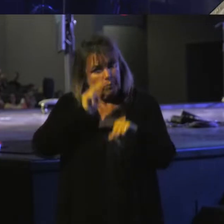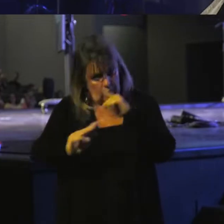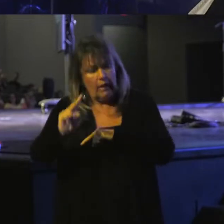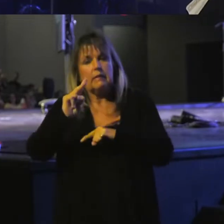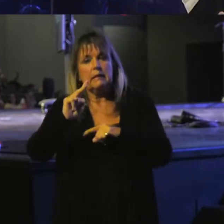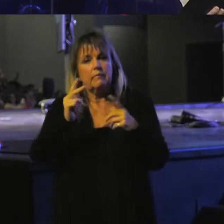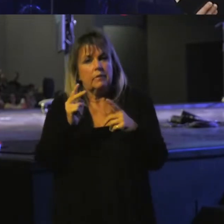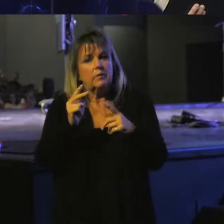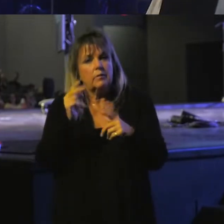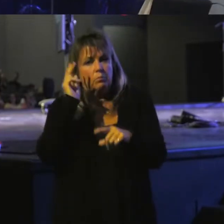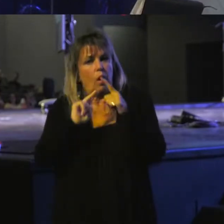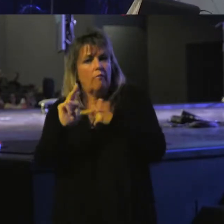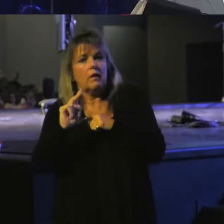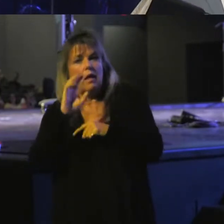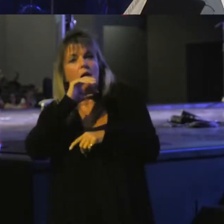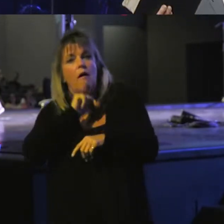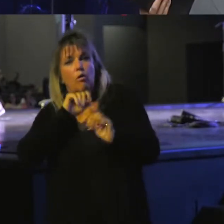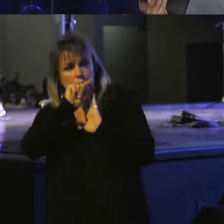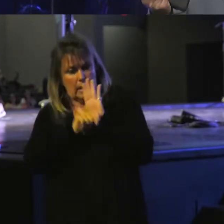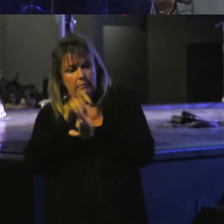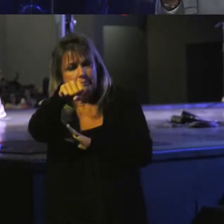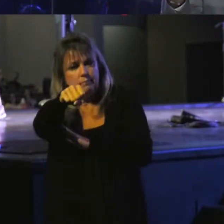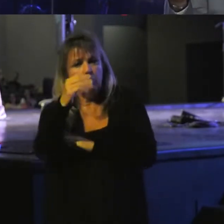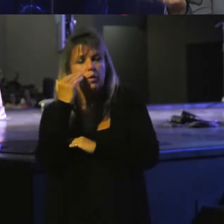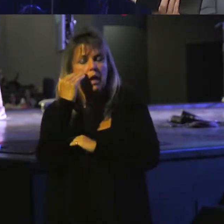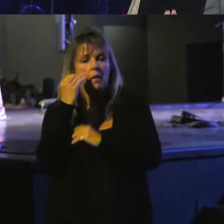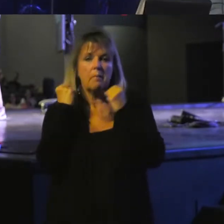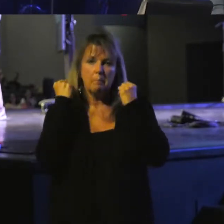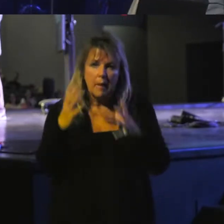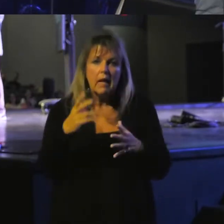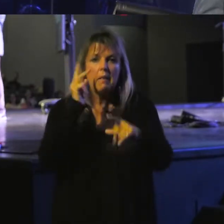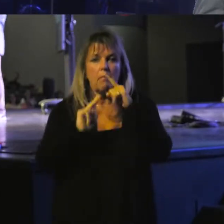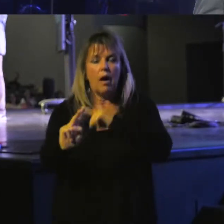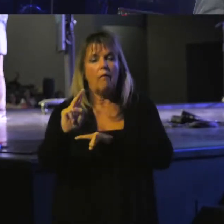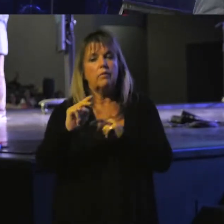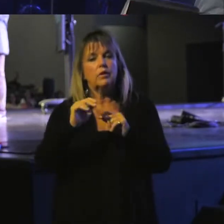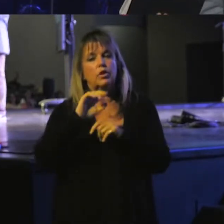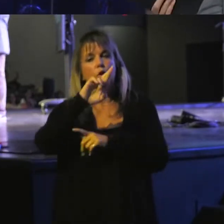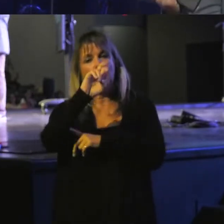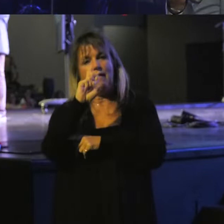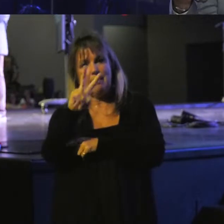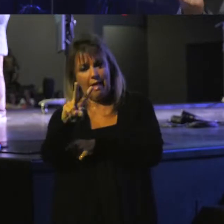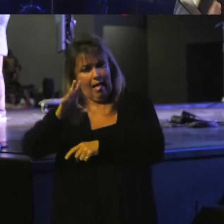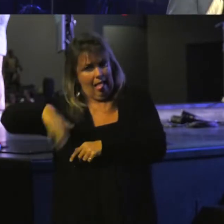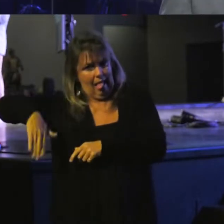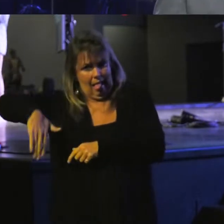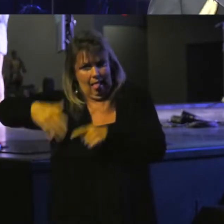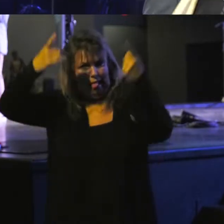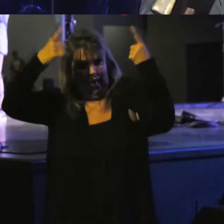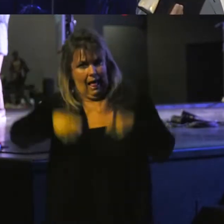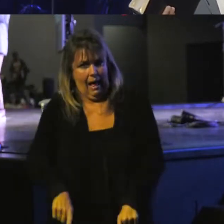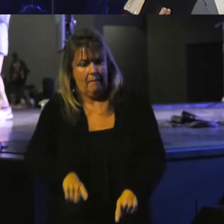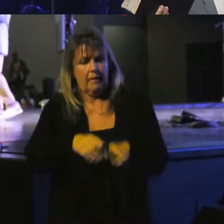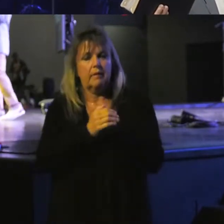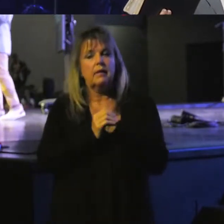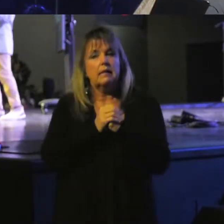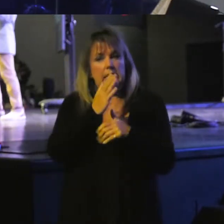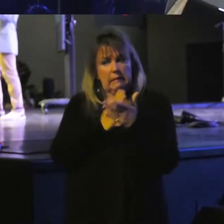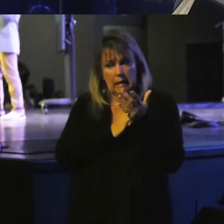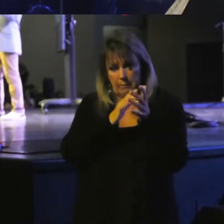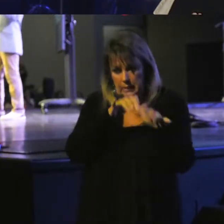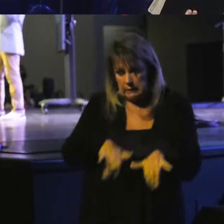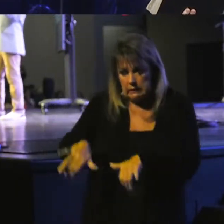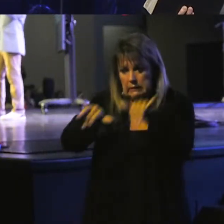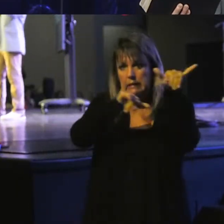property, prophecy in the Old Testament. We know that many of the prophecies, the book of Revelation have not yet taken place. And some of those same